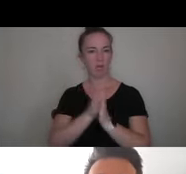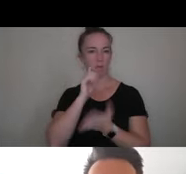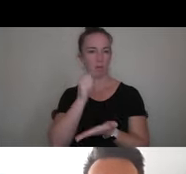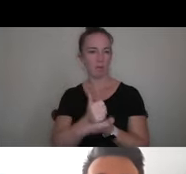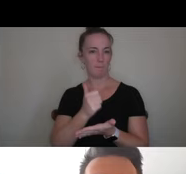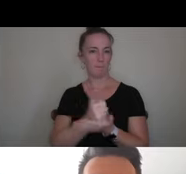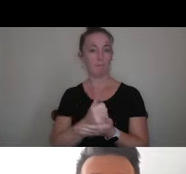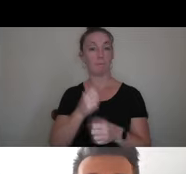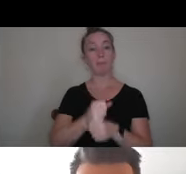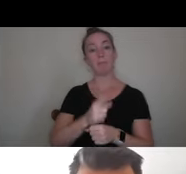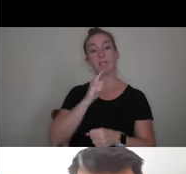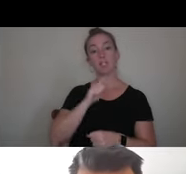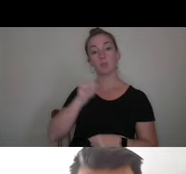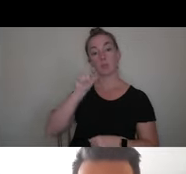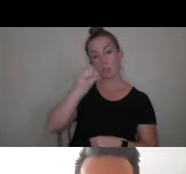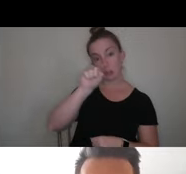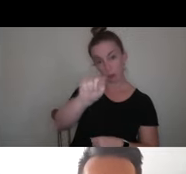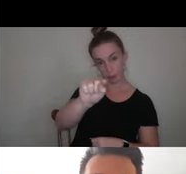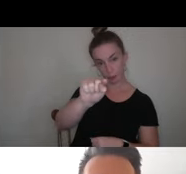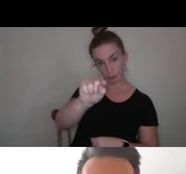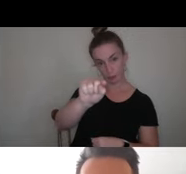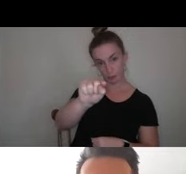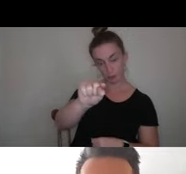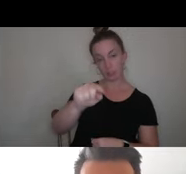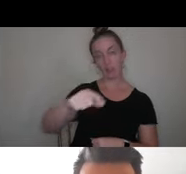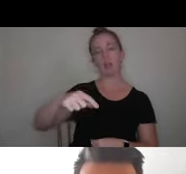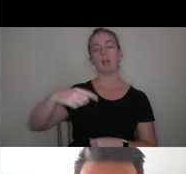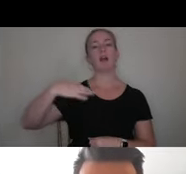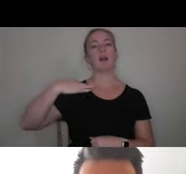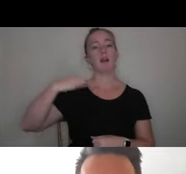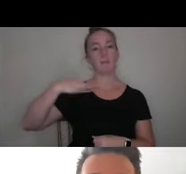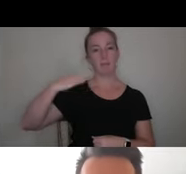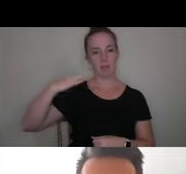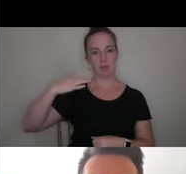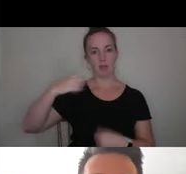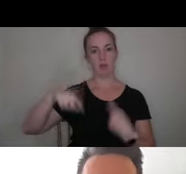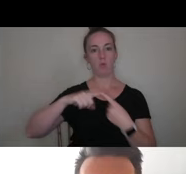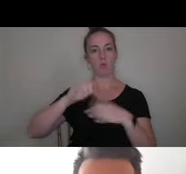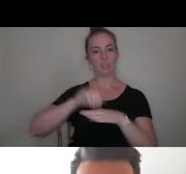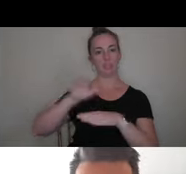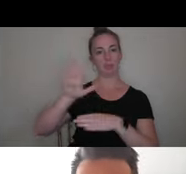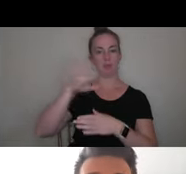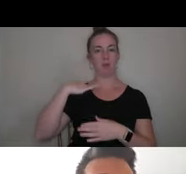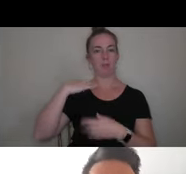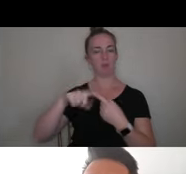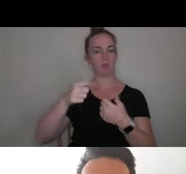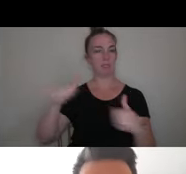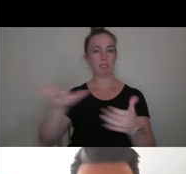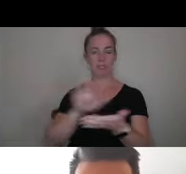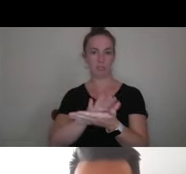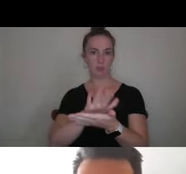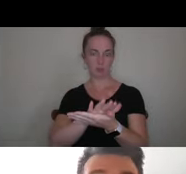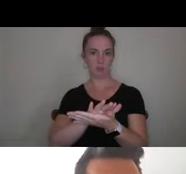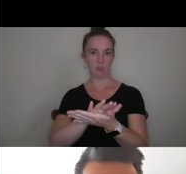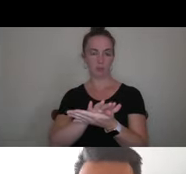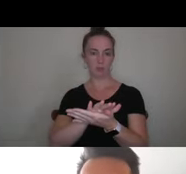Make sure that you are the person who is applying when you submit your application to any